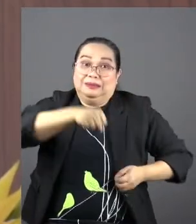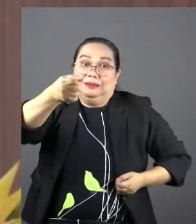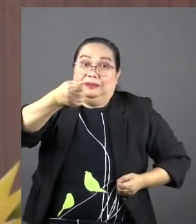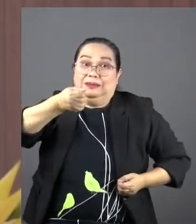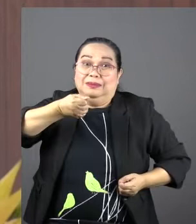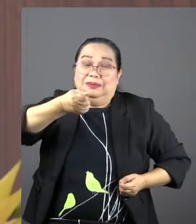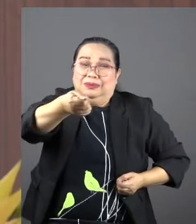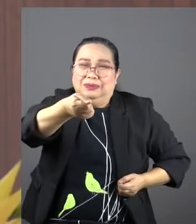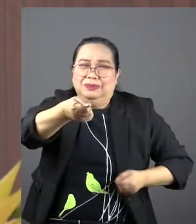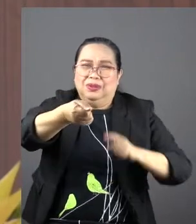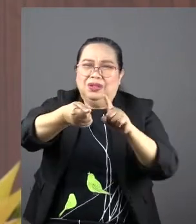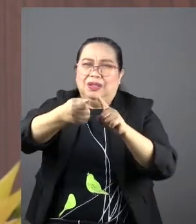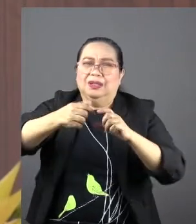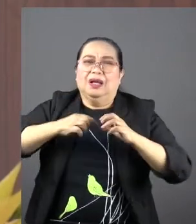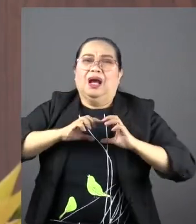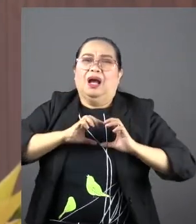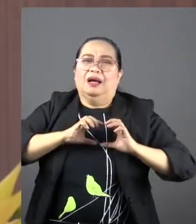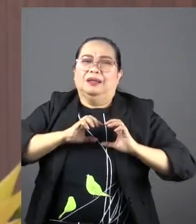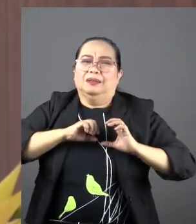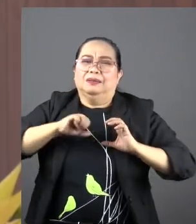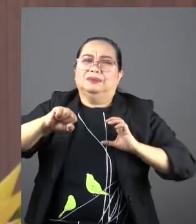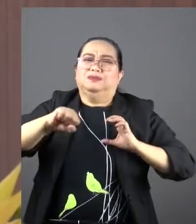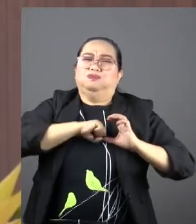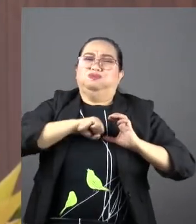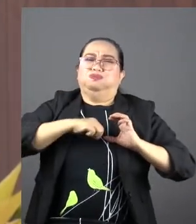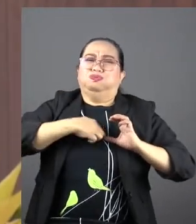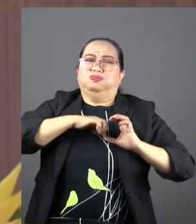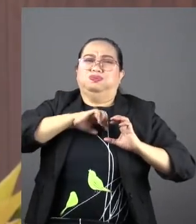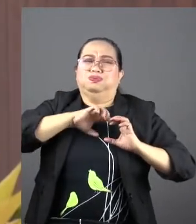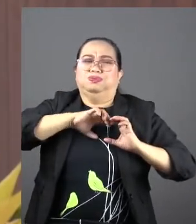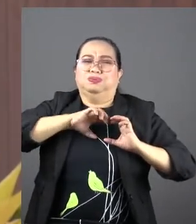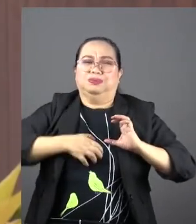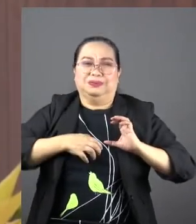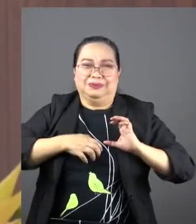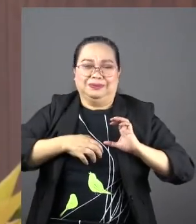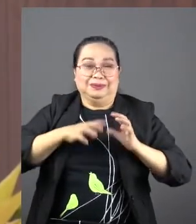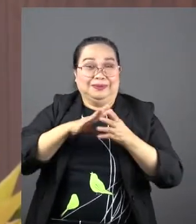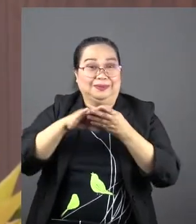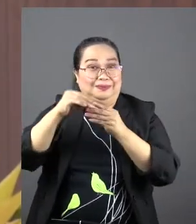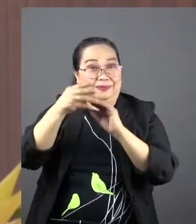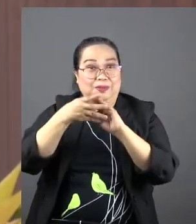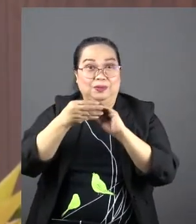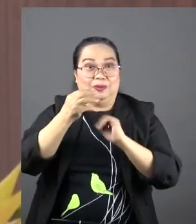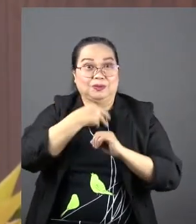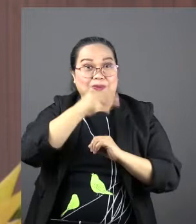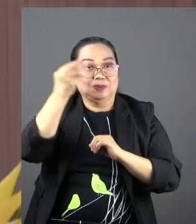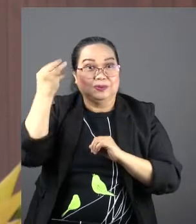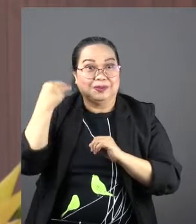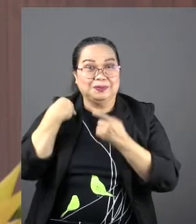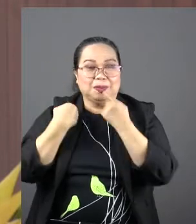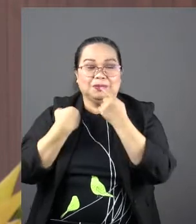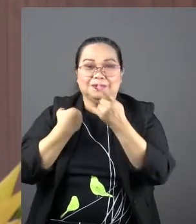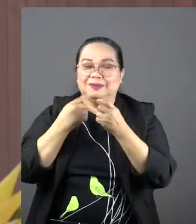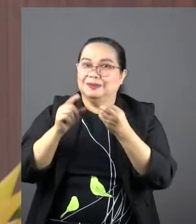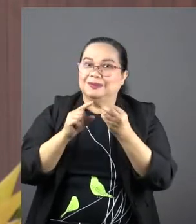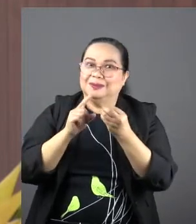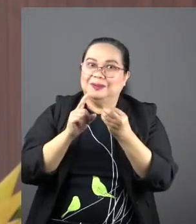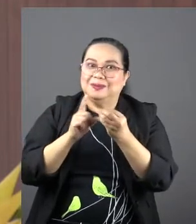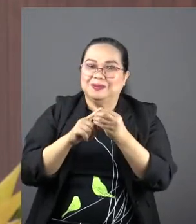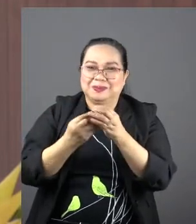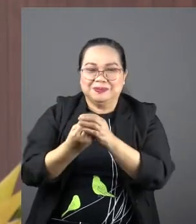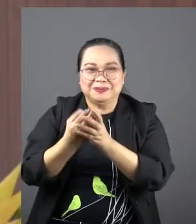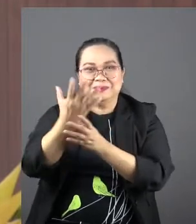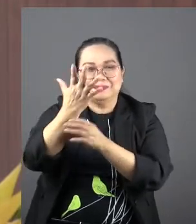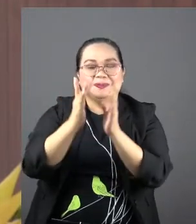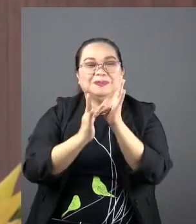soul. And she just realized the early part of it in our story. Mary was totally aware about what raising Jesus